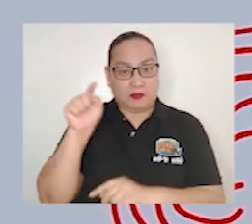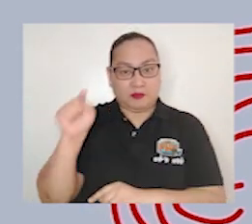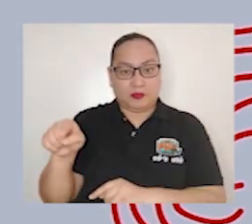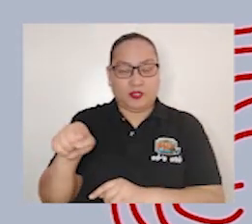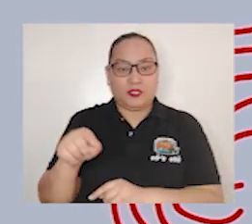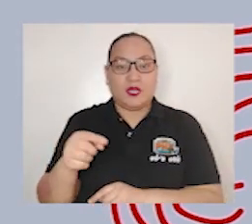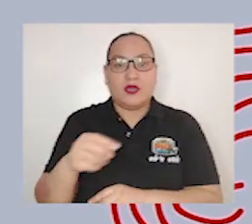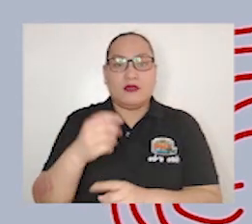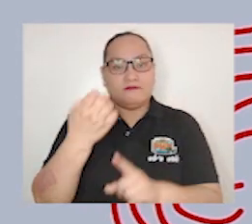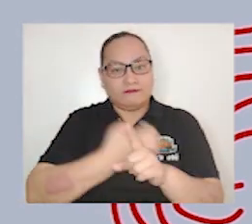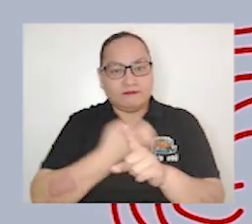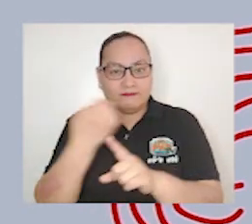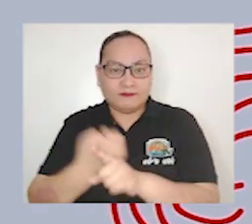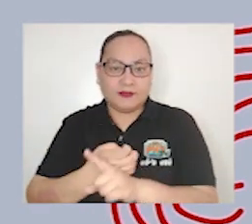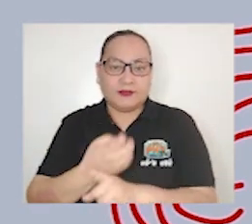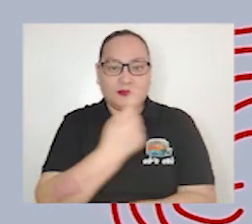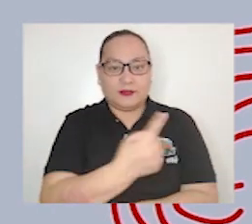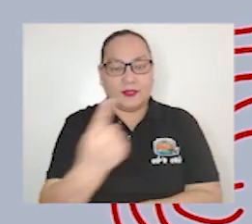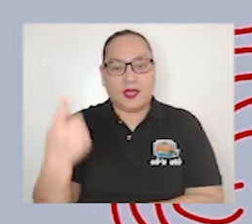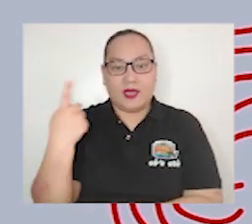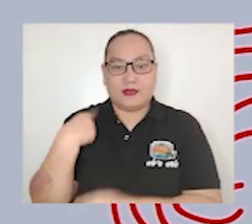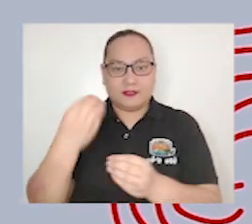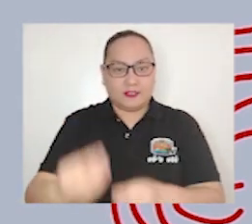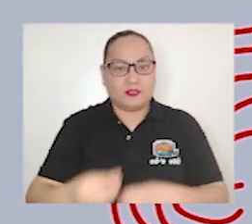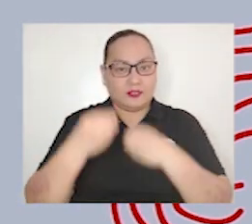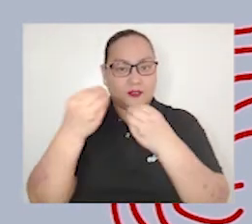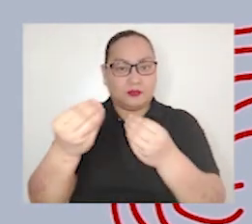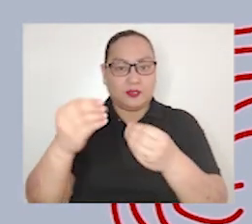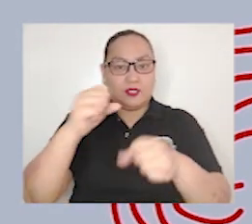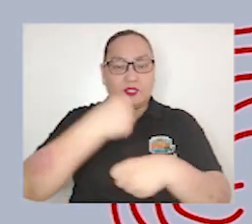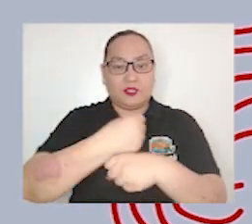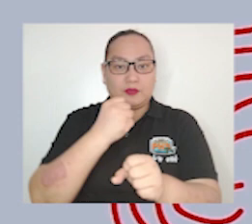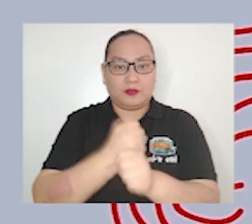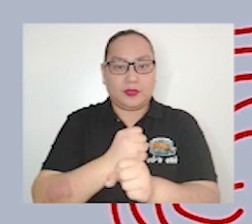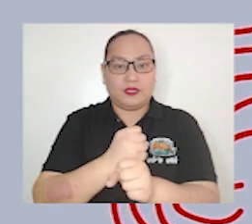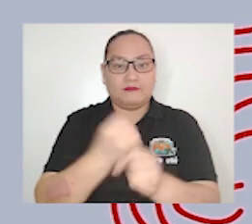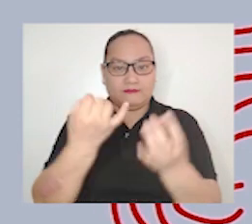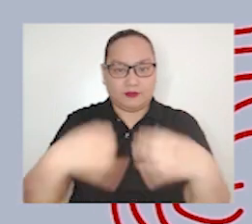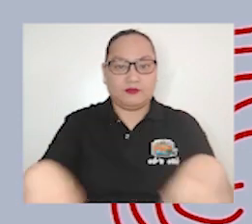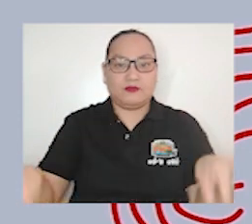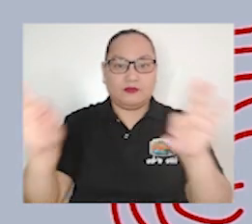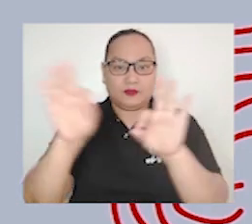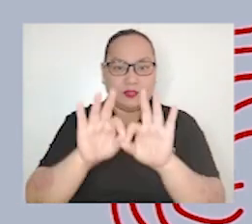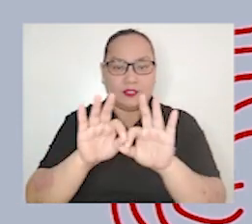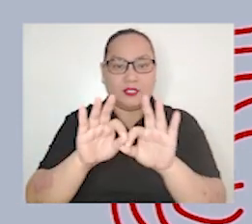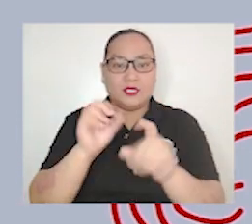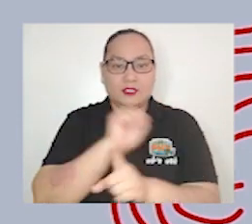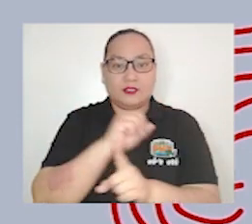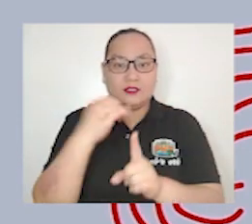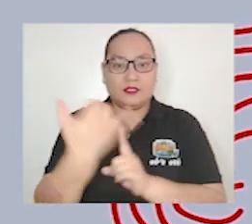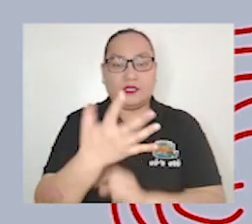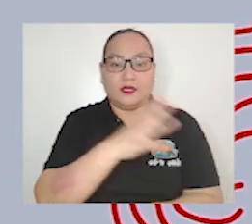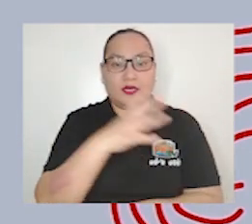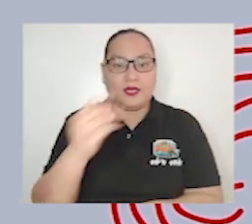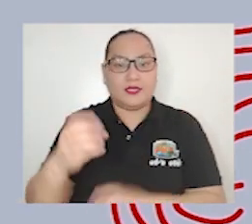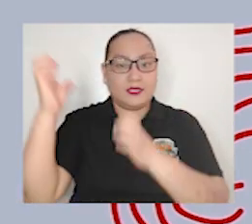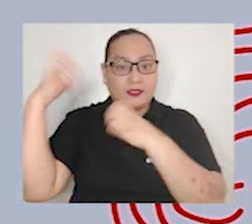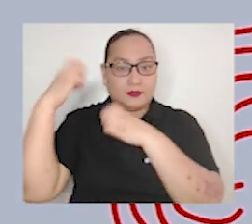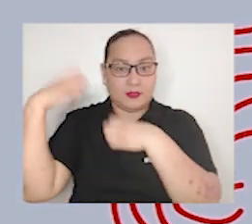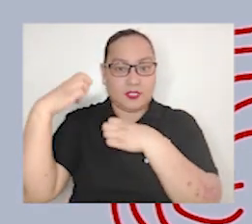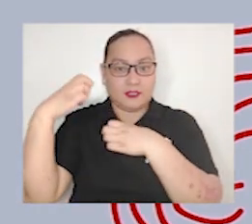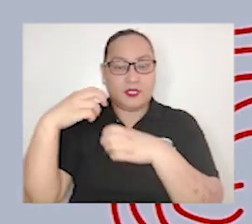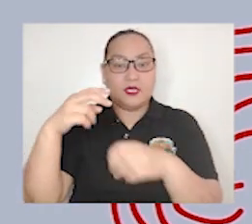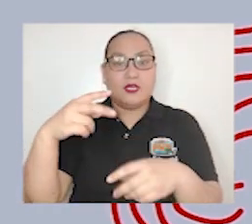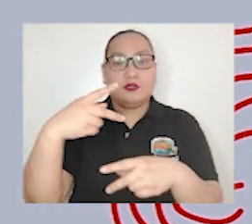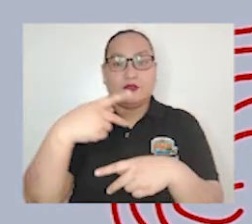has a contribution to make for they are essential in society and expected to perform their